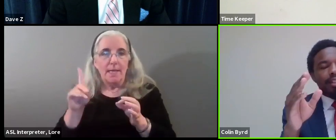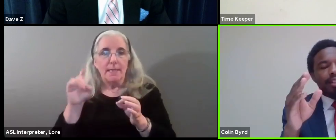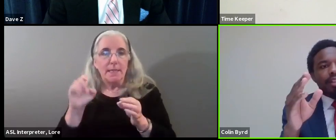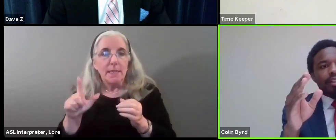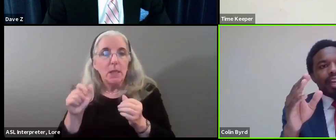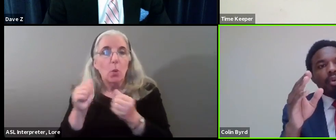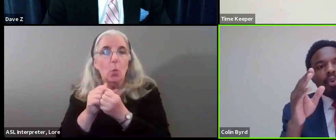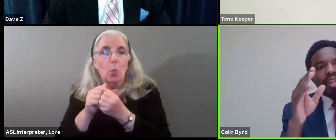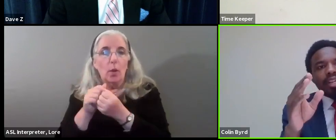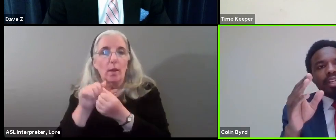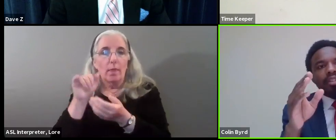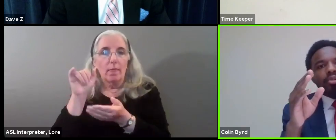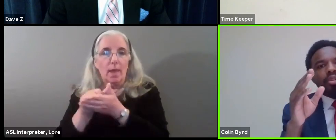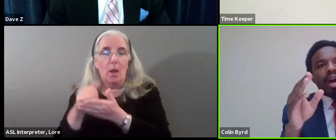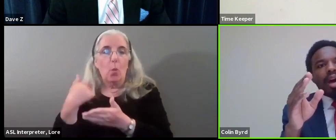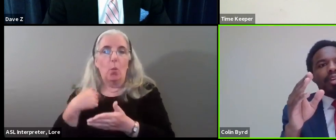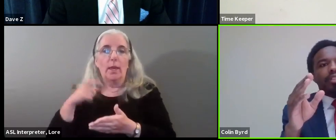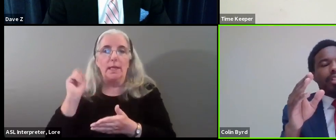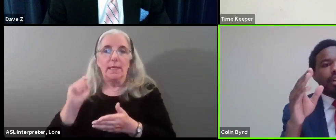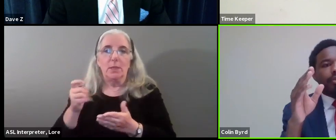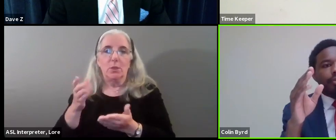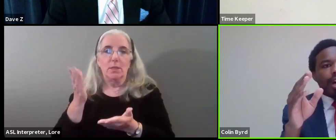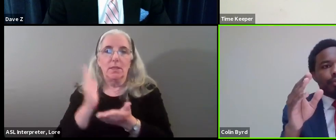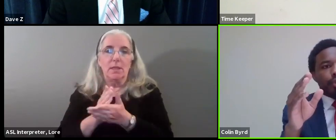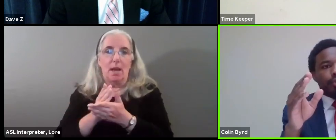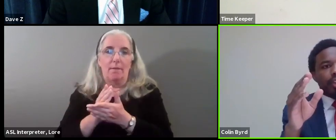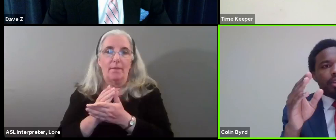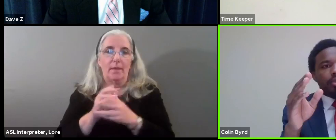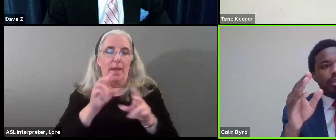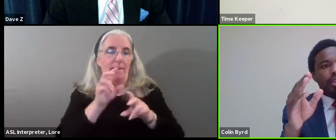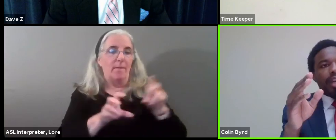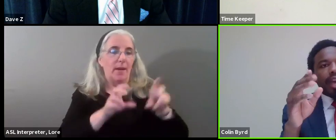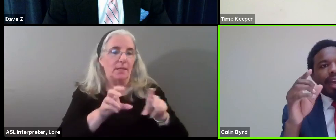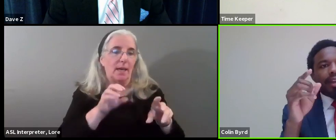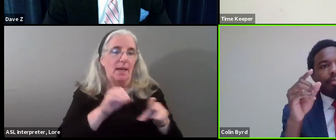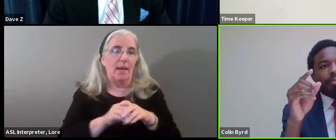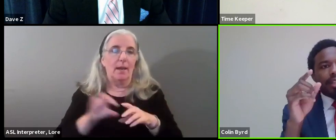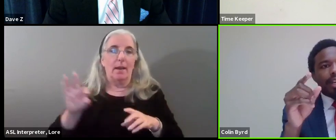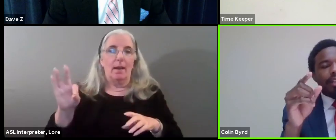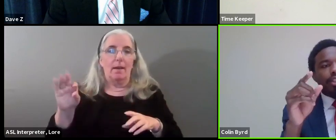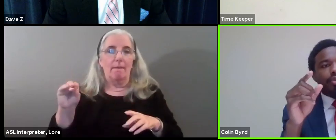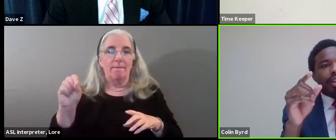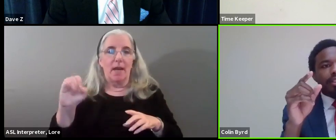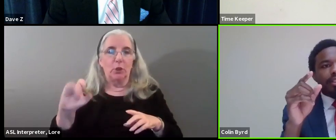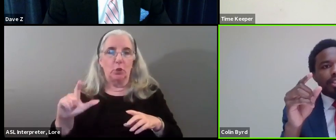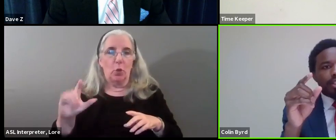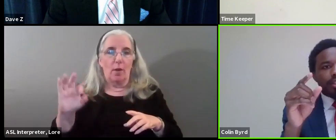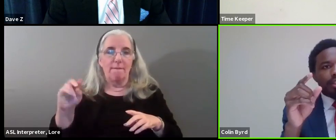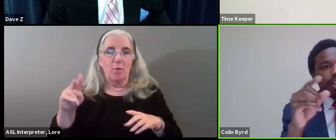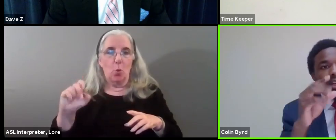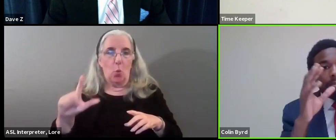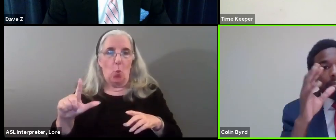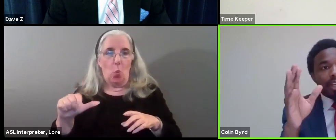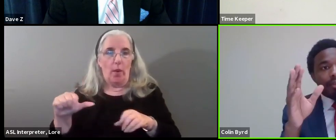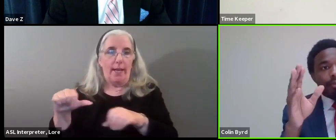fact that we need to stop investing in fossil fuel vehicles and begin the transition in a meaningful